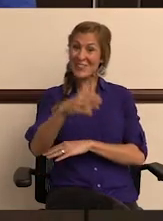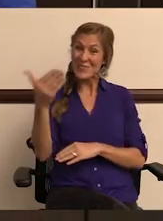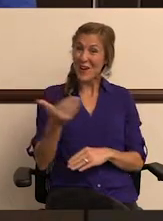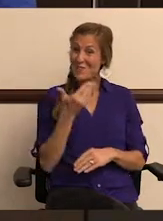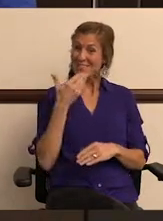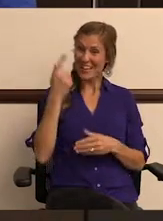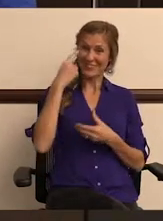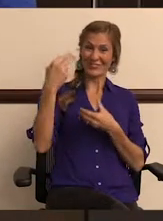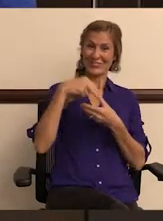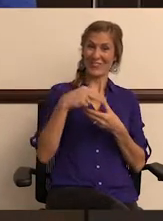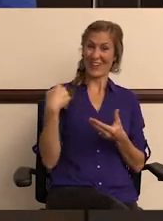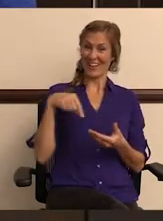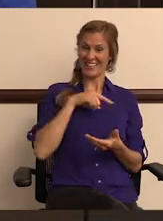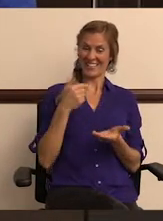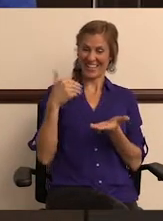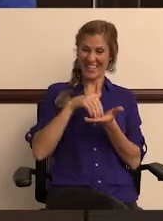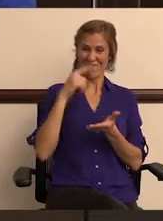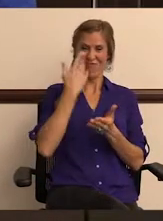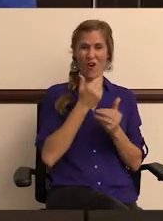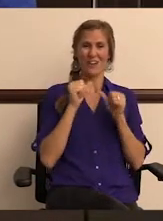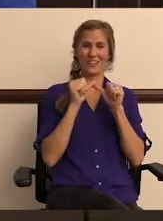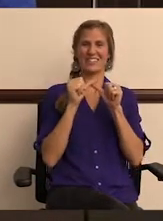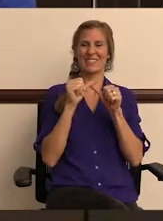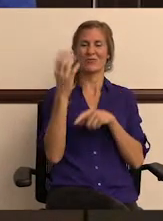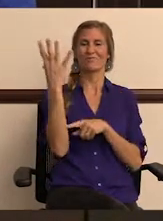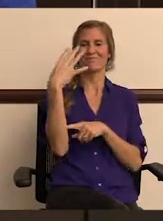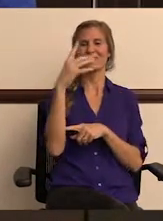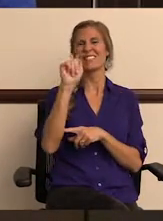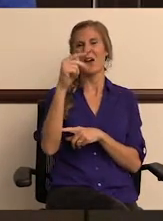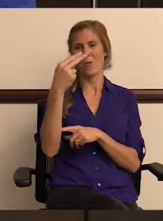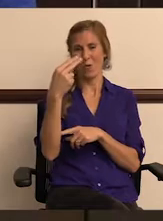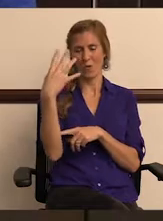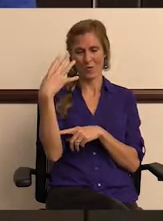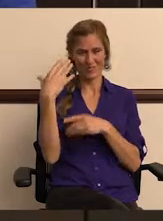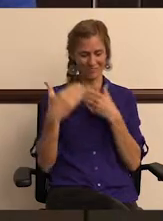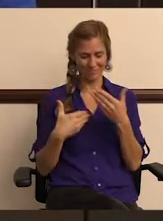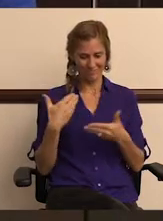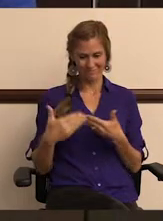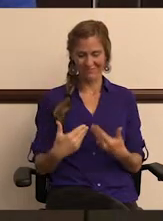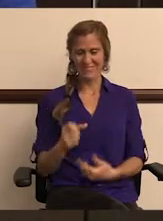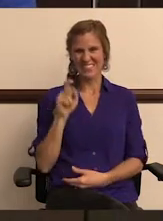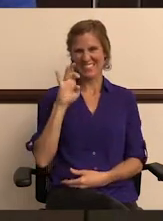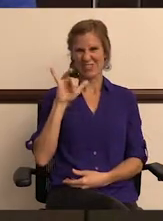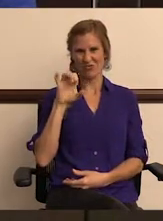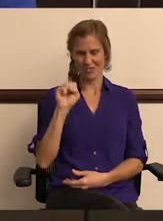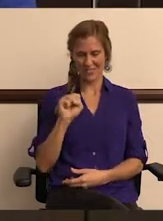Good afternoon and welcome. Thanks for joining us again for our continuing town hall series.